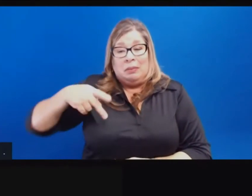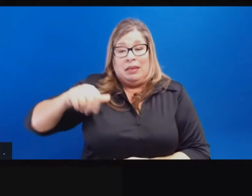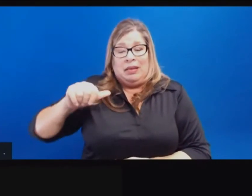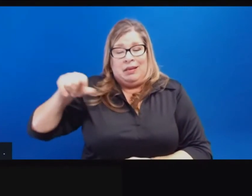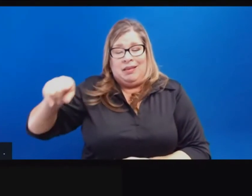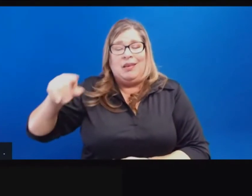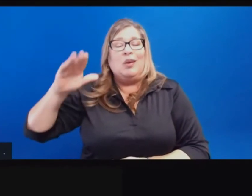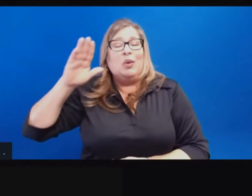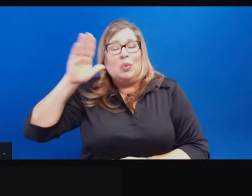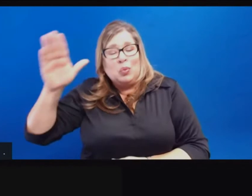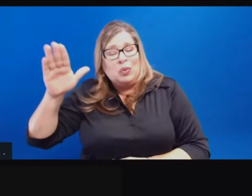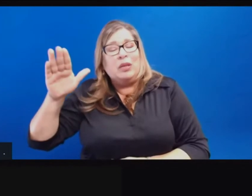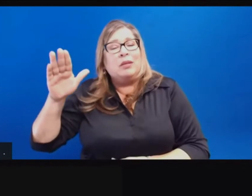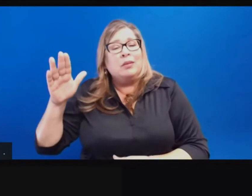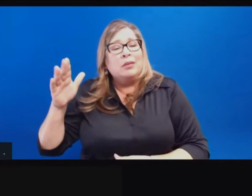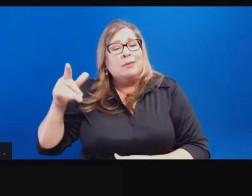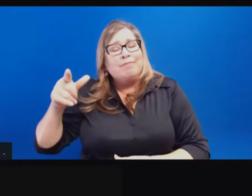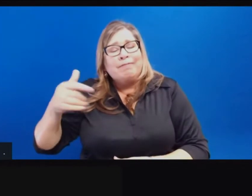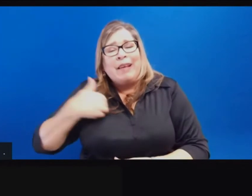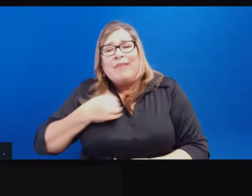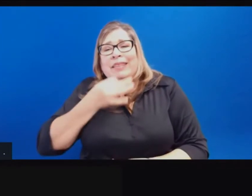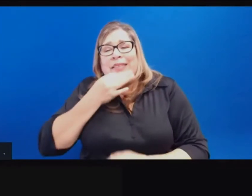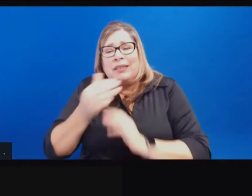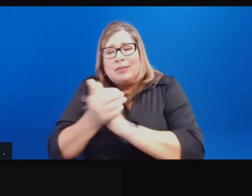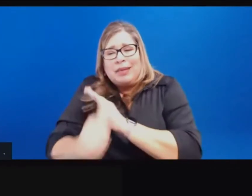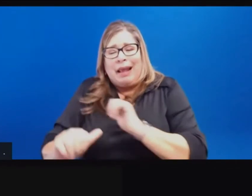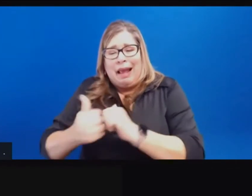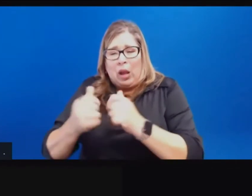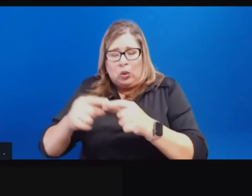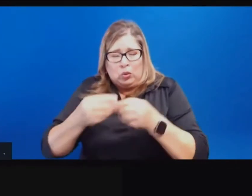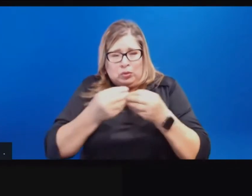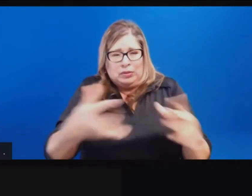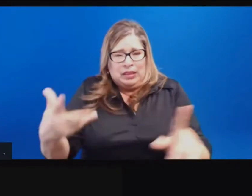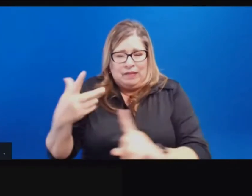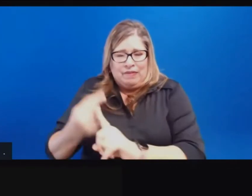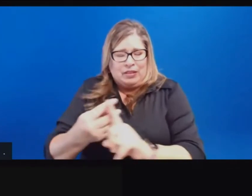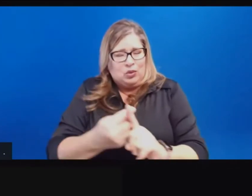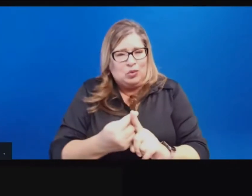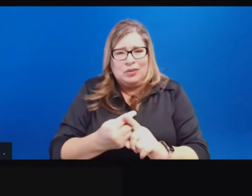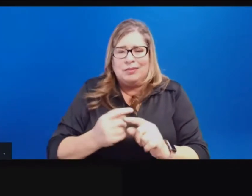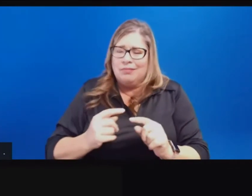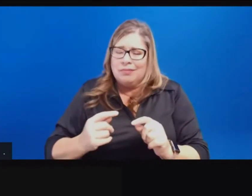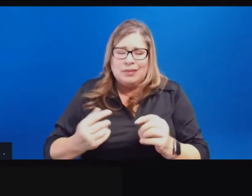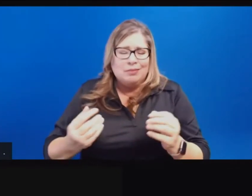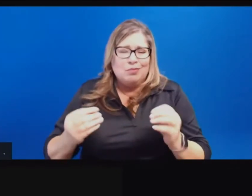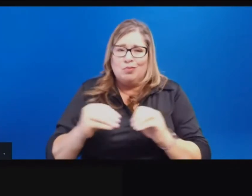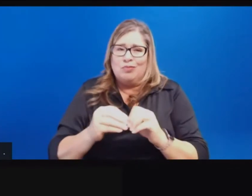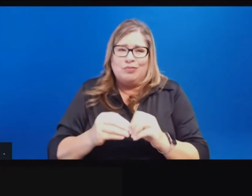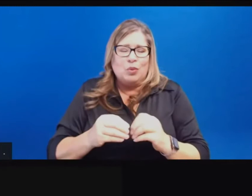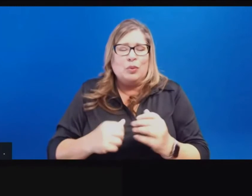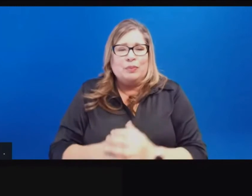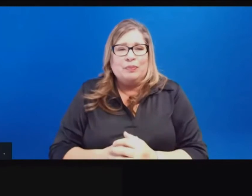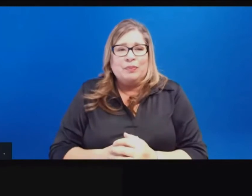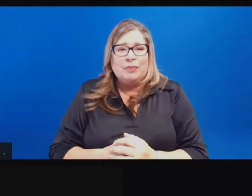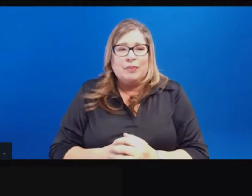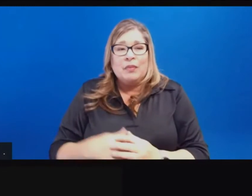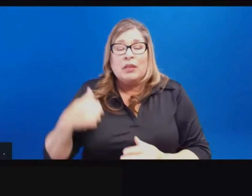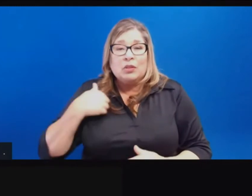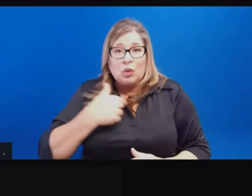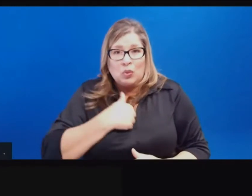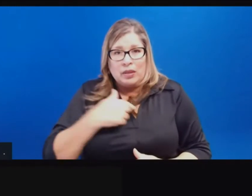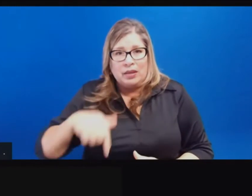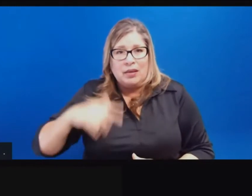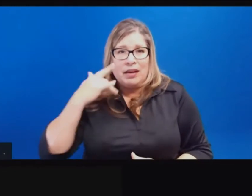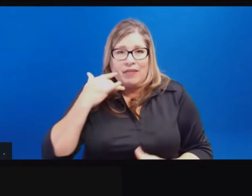and, and have some expertise around scale. This is again about California being prepared to make sure that we can